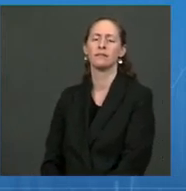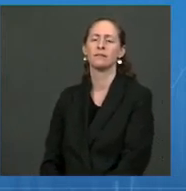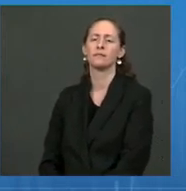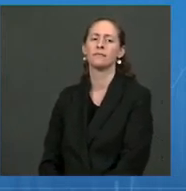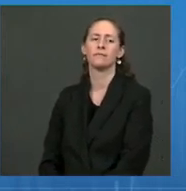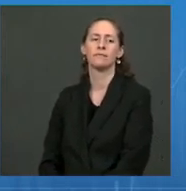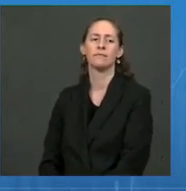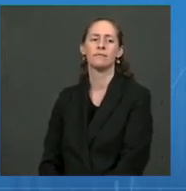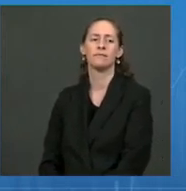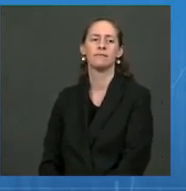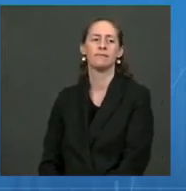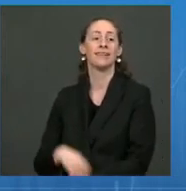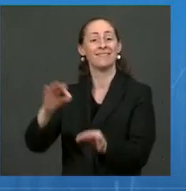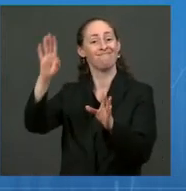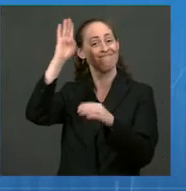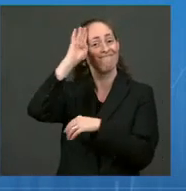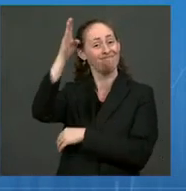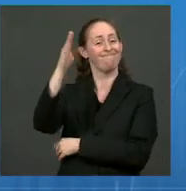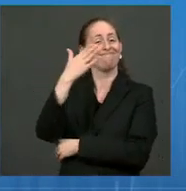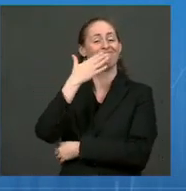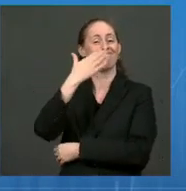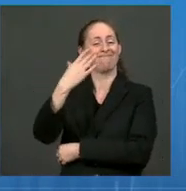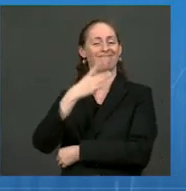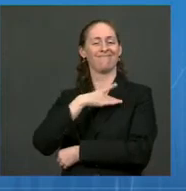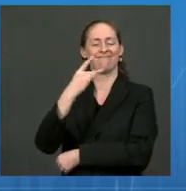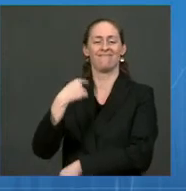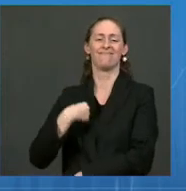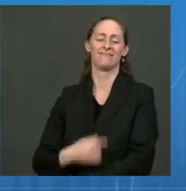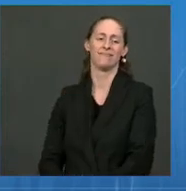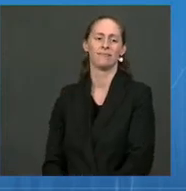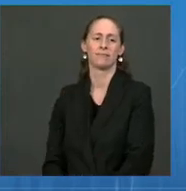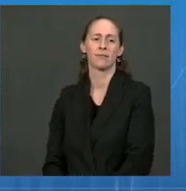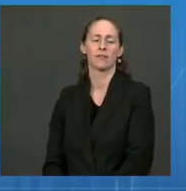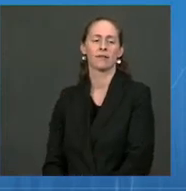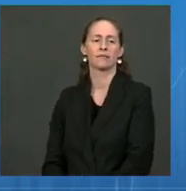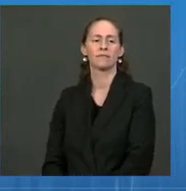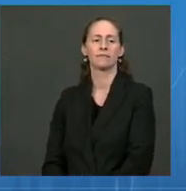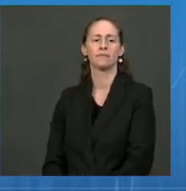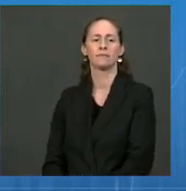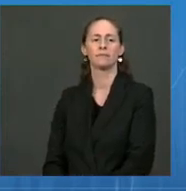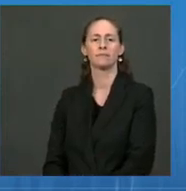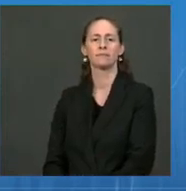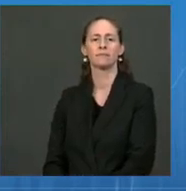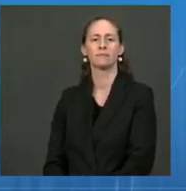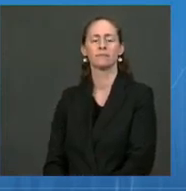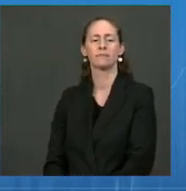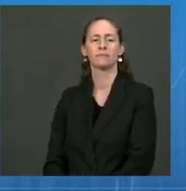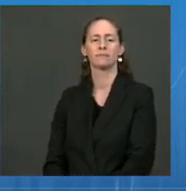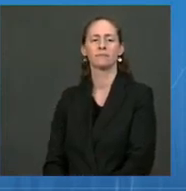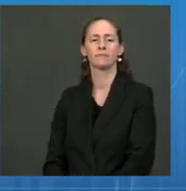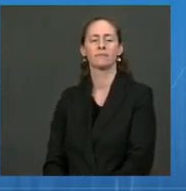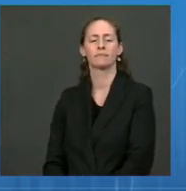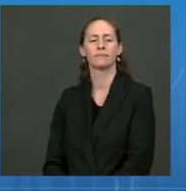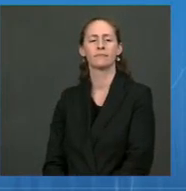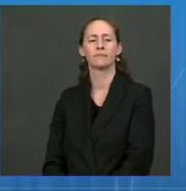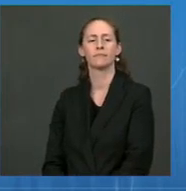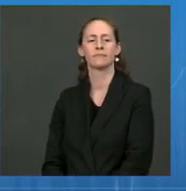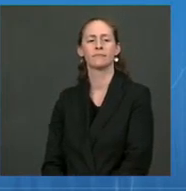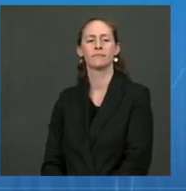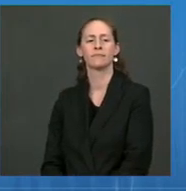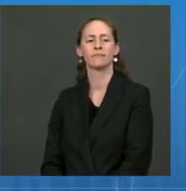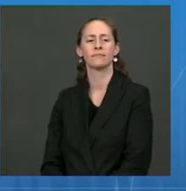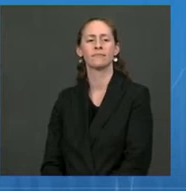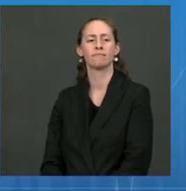Joyce Hi. Thanks for taking my question. With the advent of all these increasing numbers of at-home